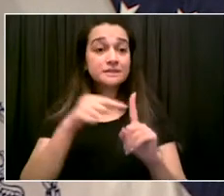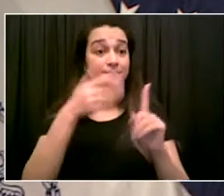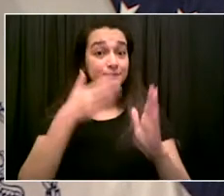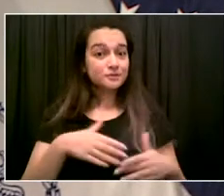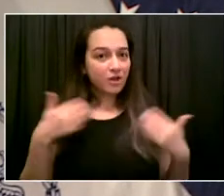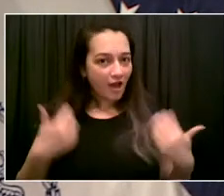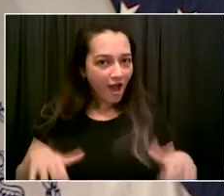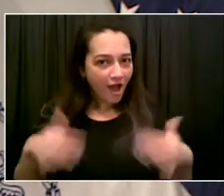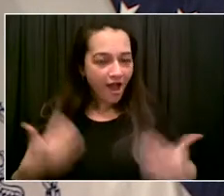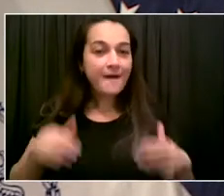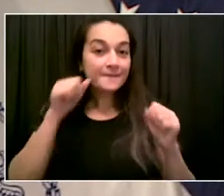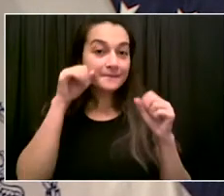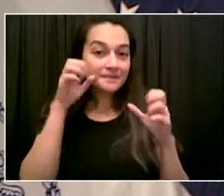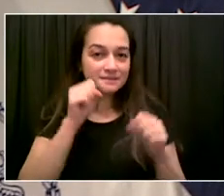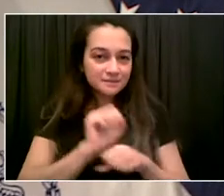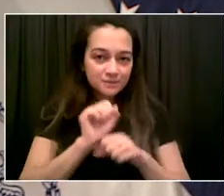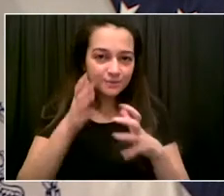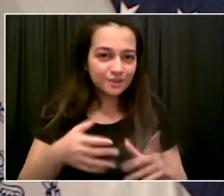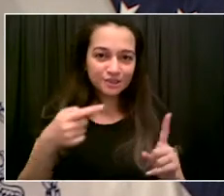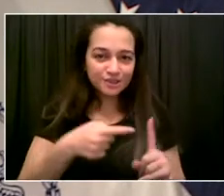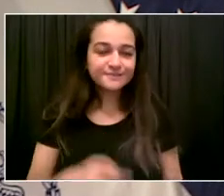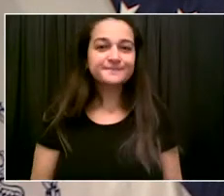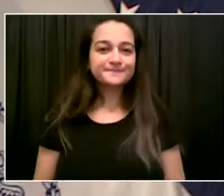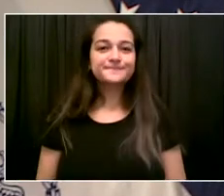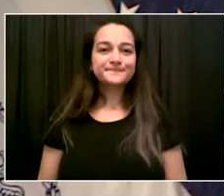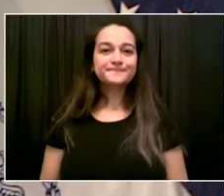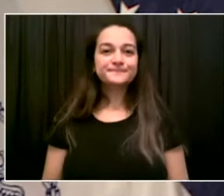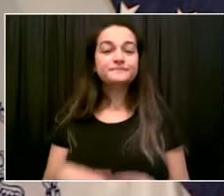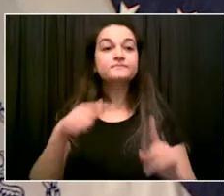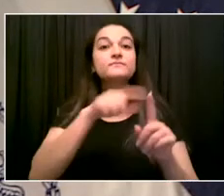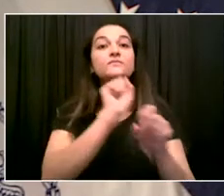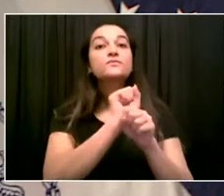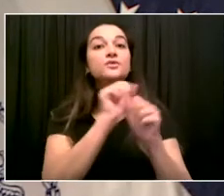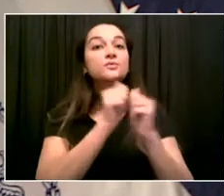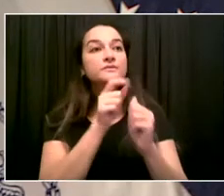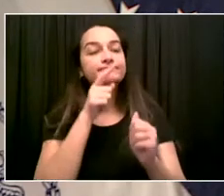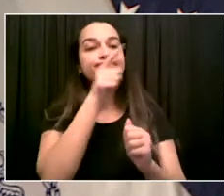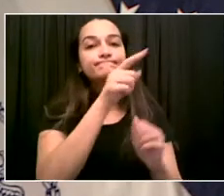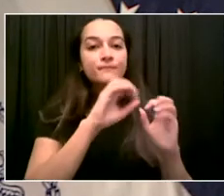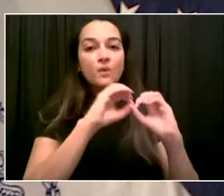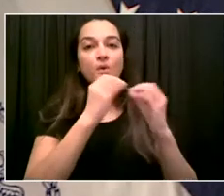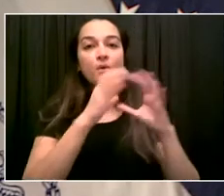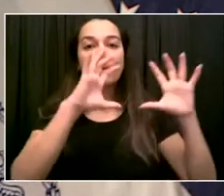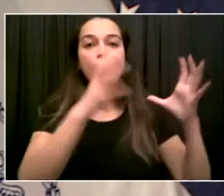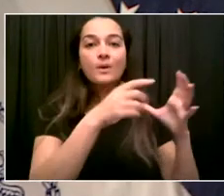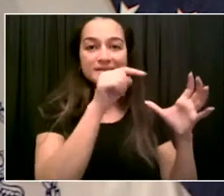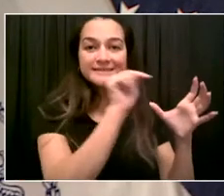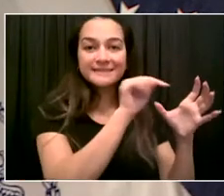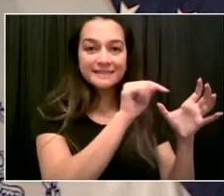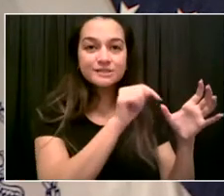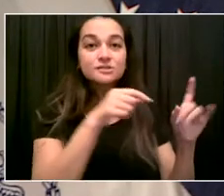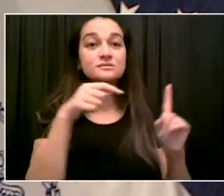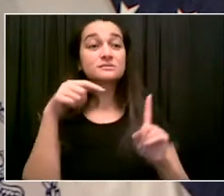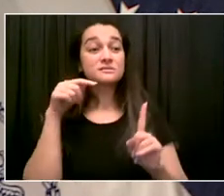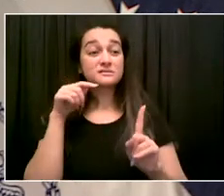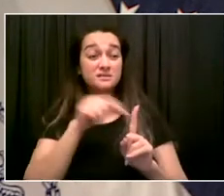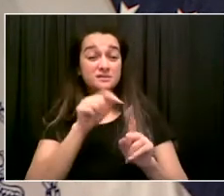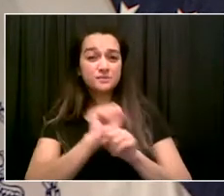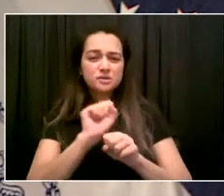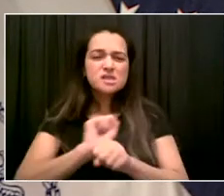part of one of the organizations that's had the most profound impact for immigrants in this city, Make the Road New York.